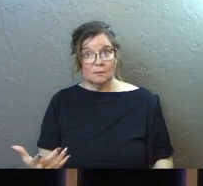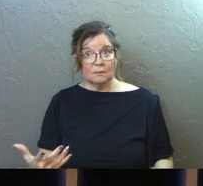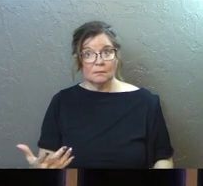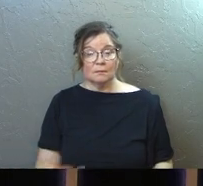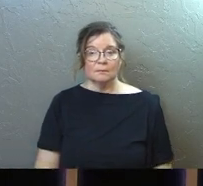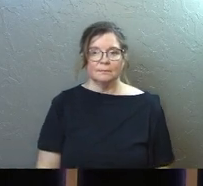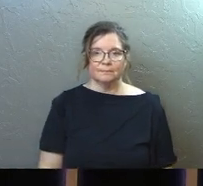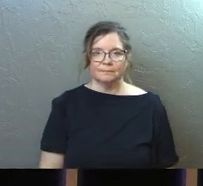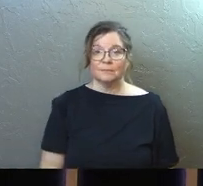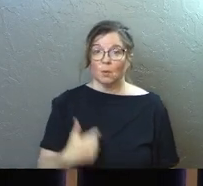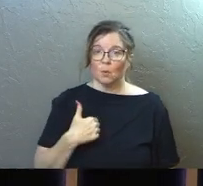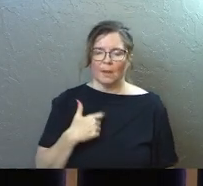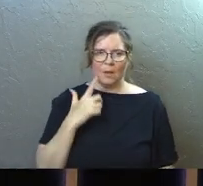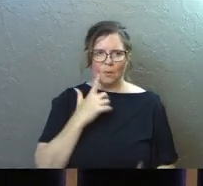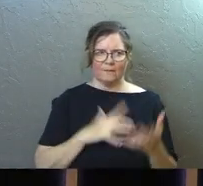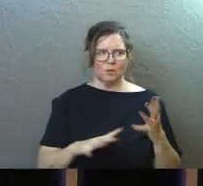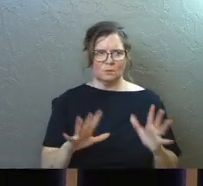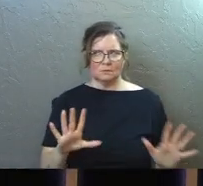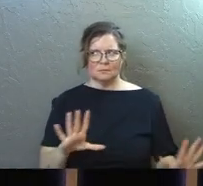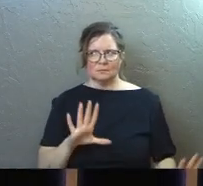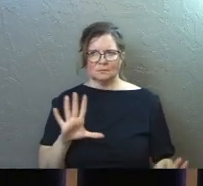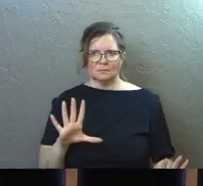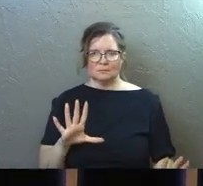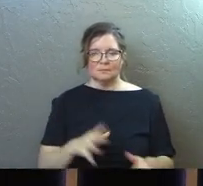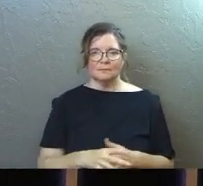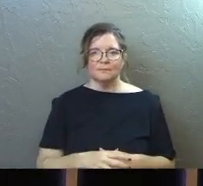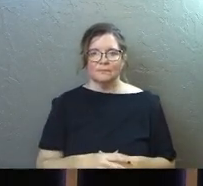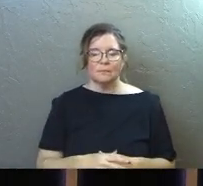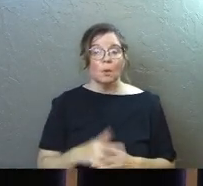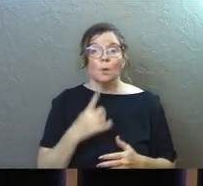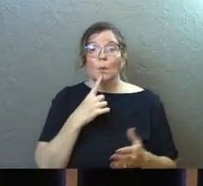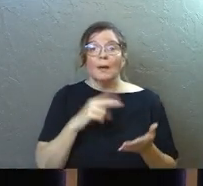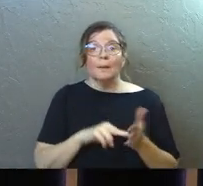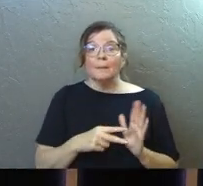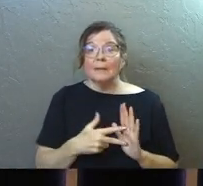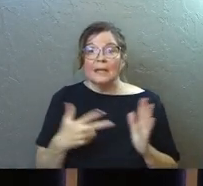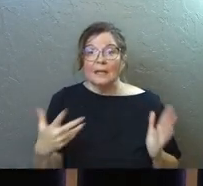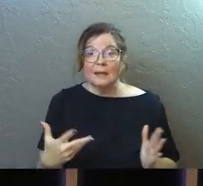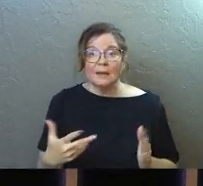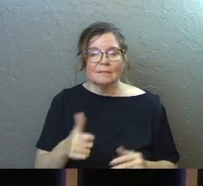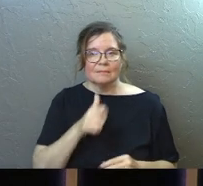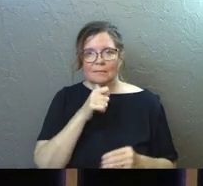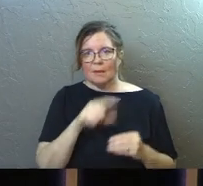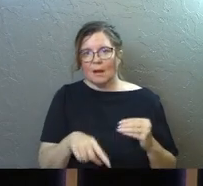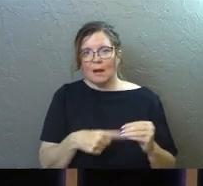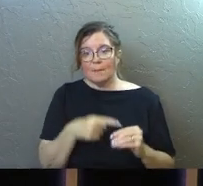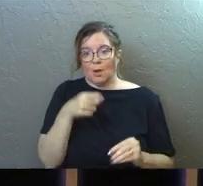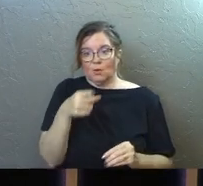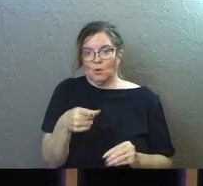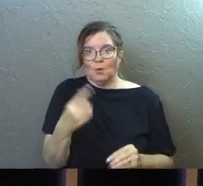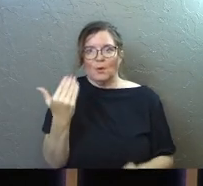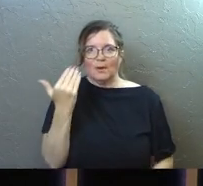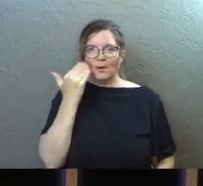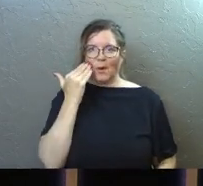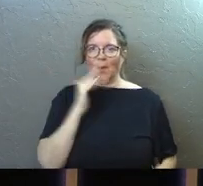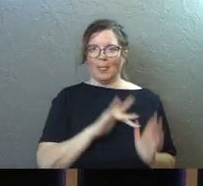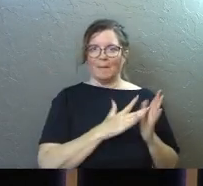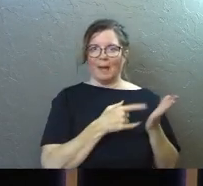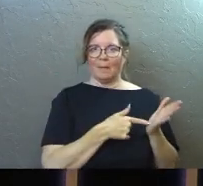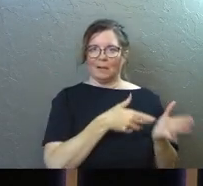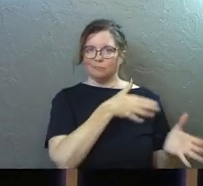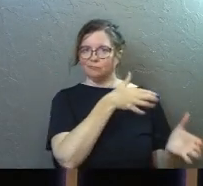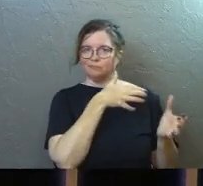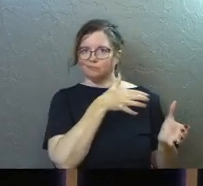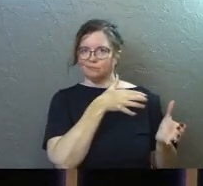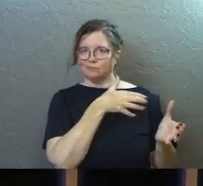Yes? Like we're confused. What he's saying is it's not about you just knowing the Bible